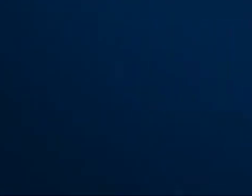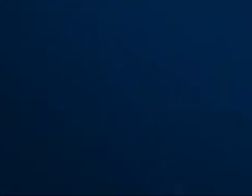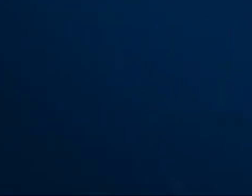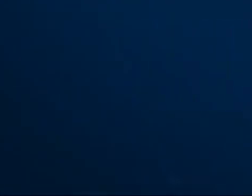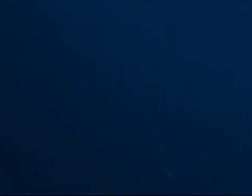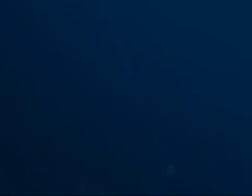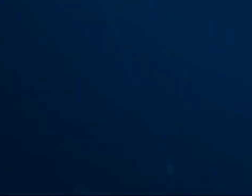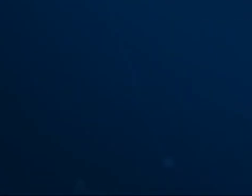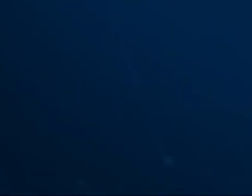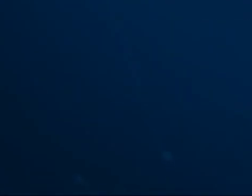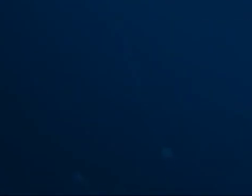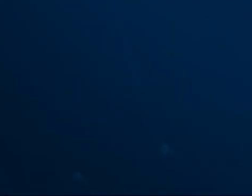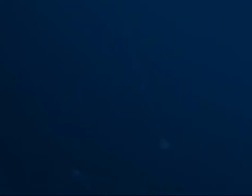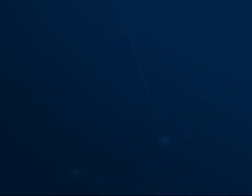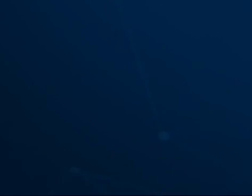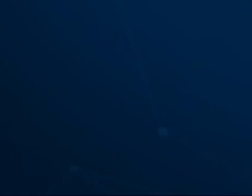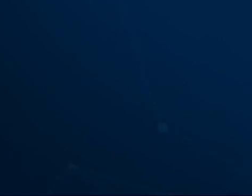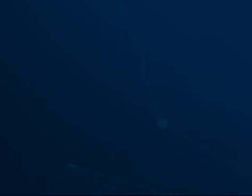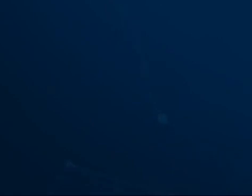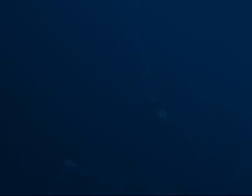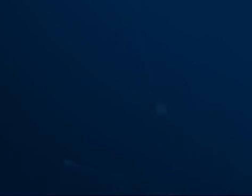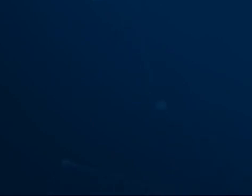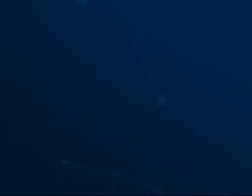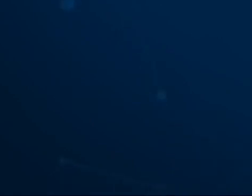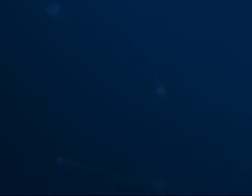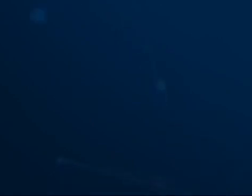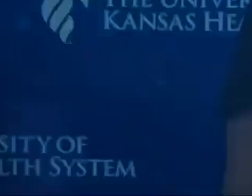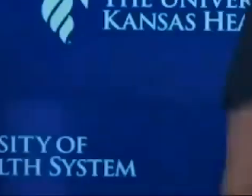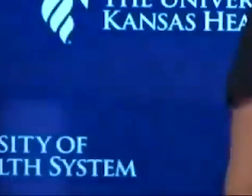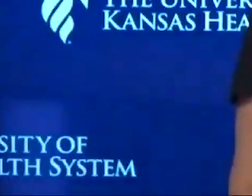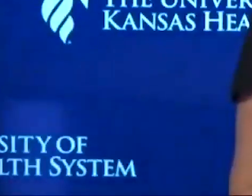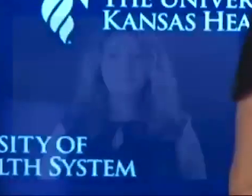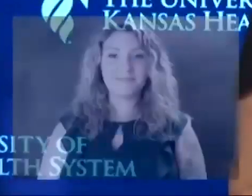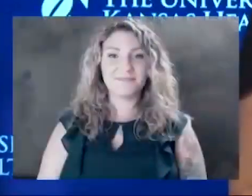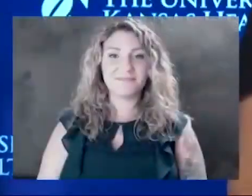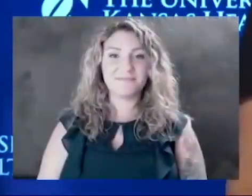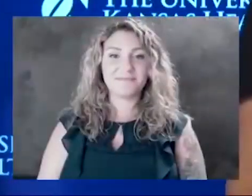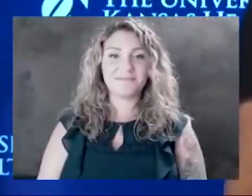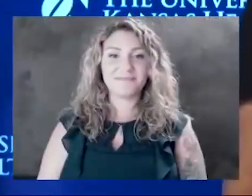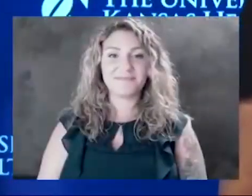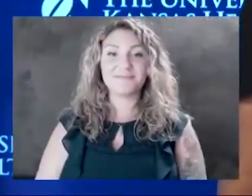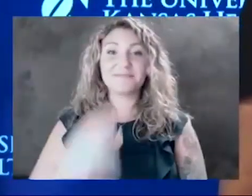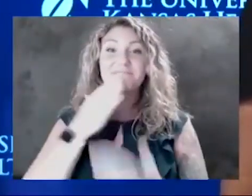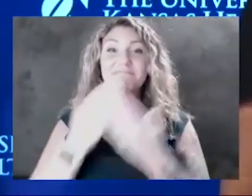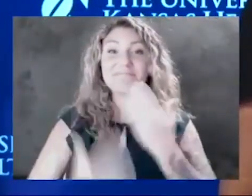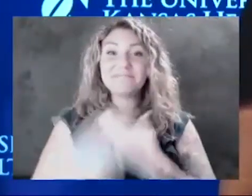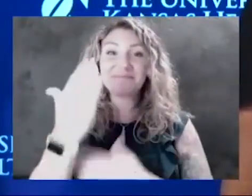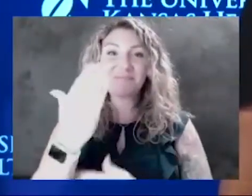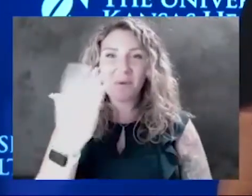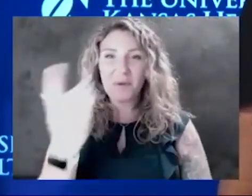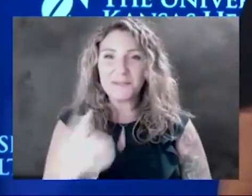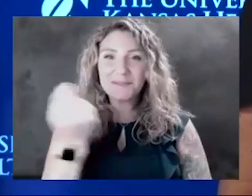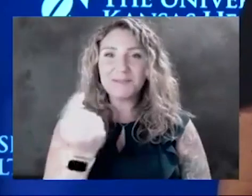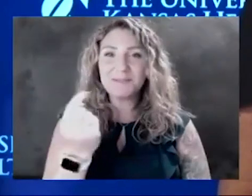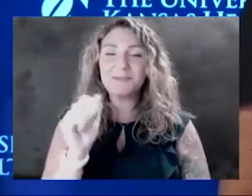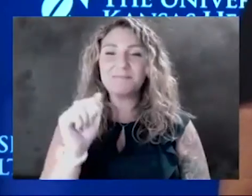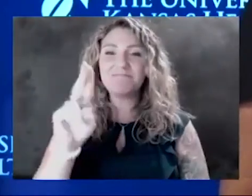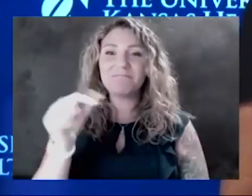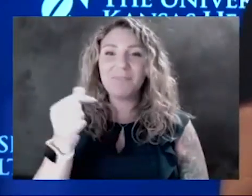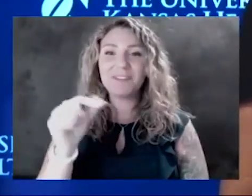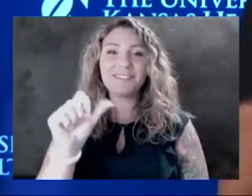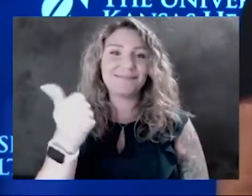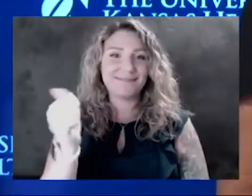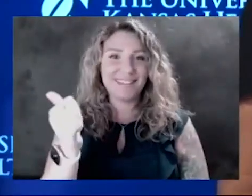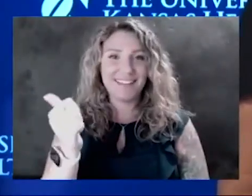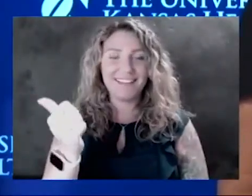Good morning. It is Tuesday, August 10th. Welcome to the Morning Medical Update. Today, we are talking with experts from two area public health departments on what we can